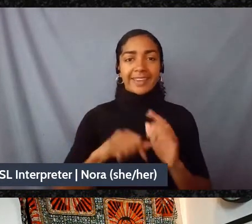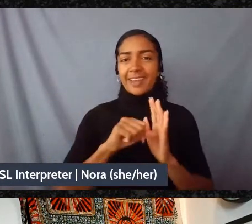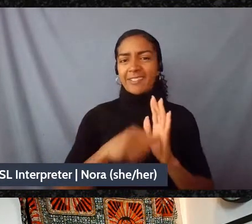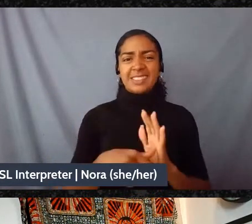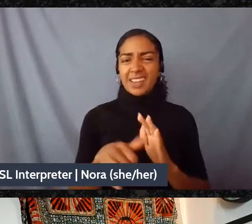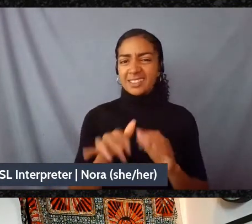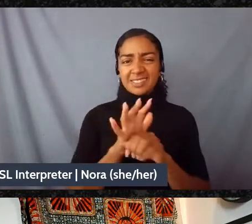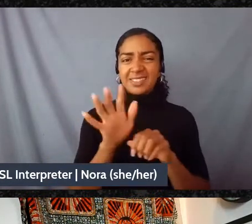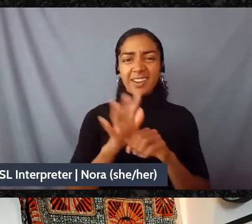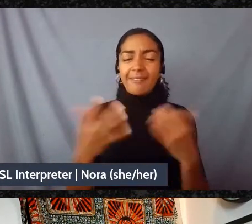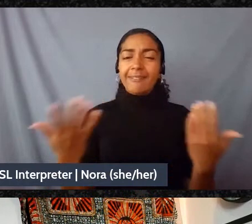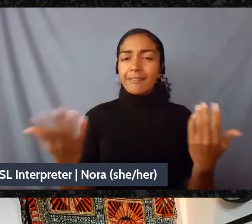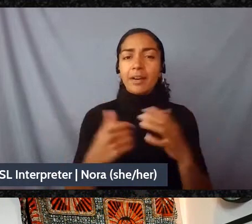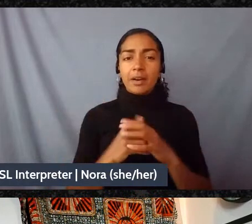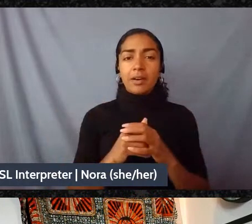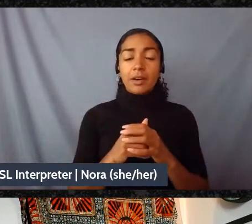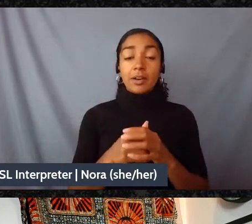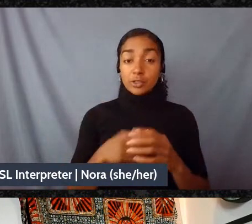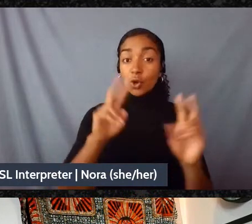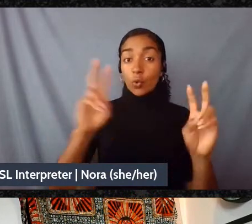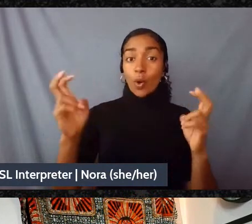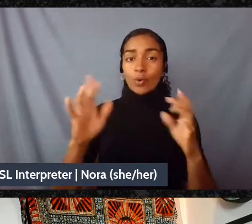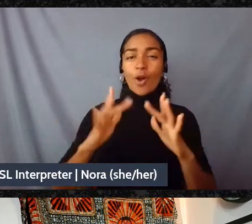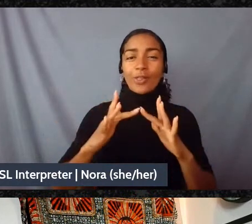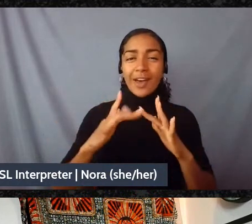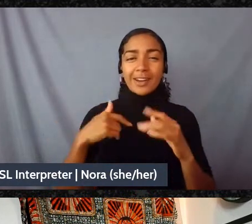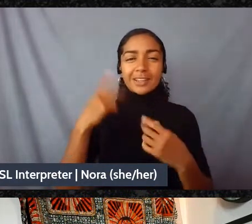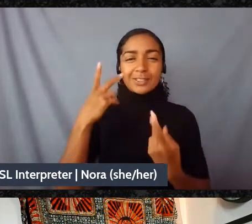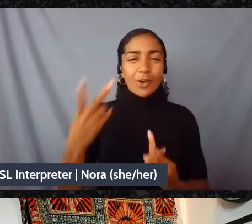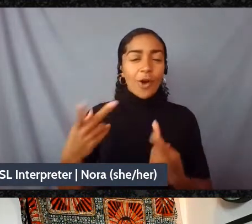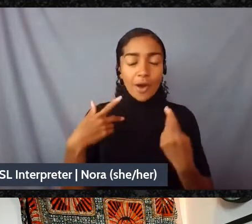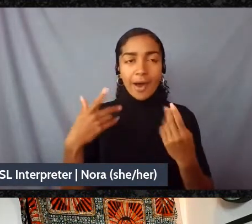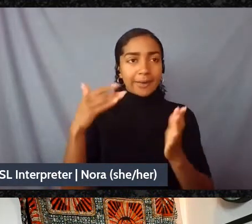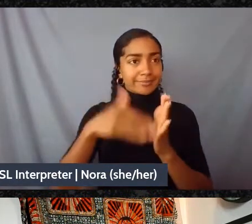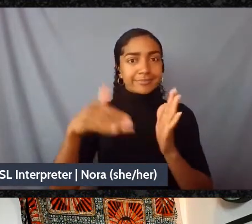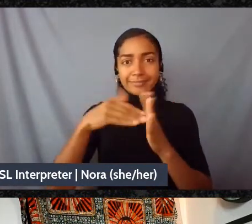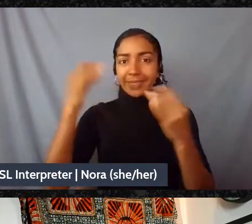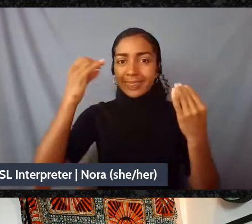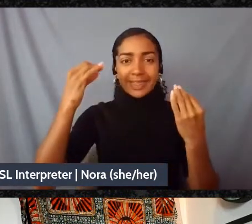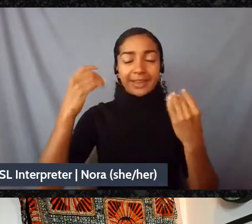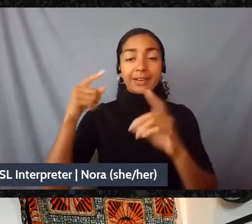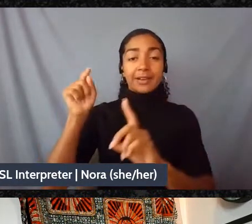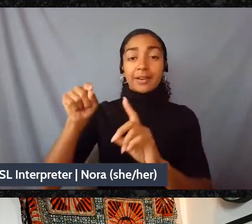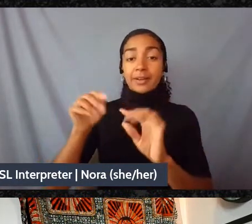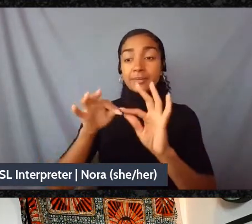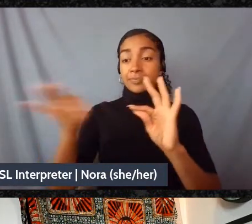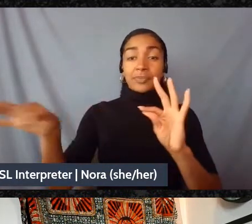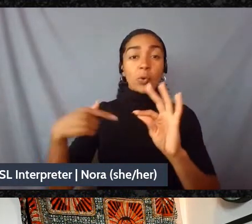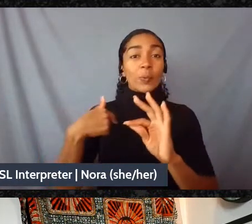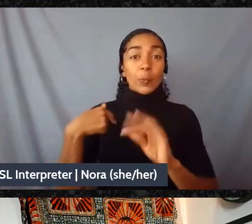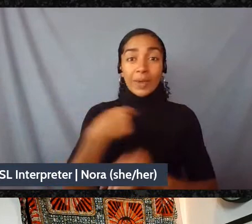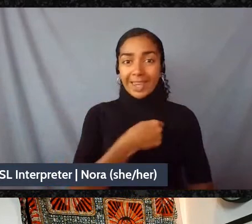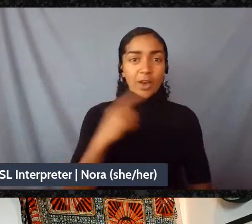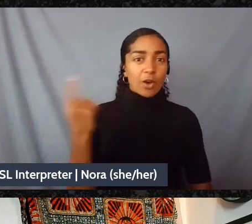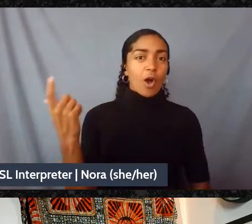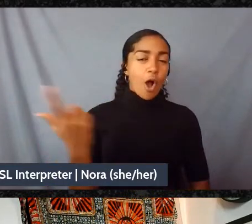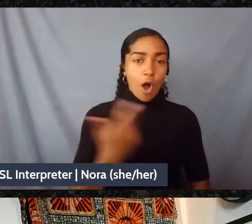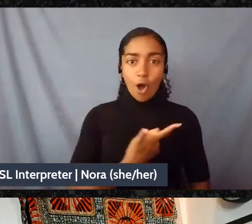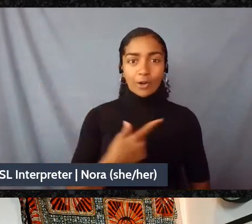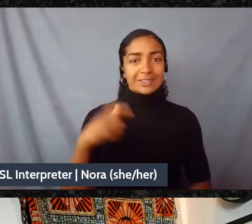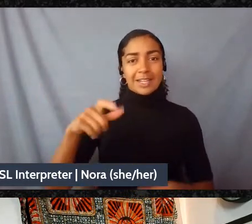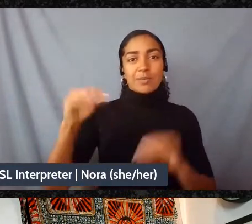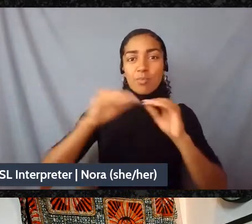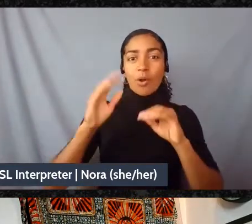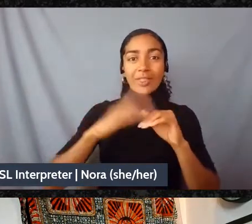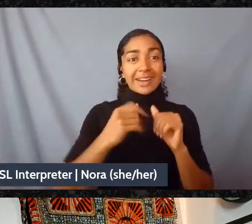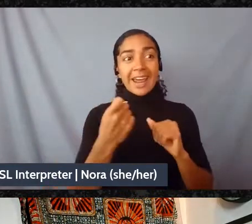there's this quote online that I saw and I keep thinking of, which is we all need more than anyone has to give. And so even